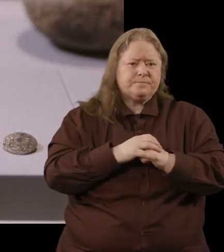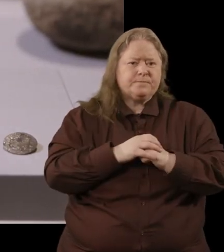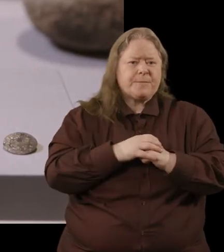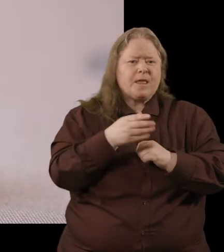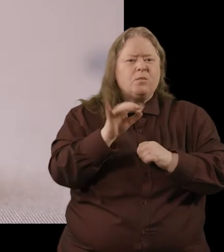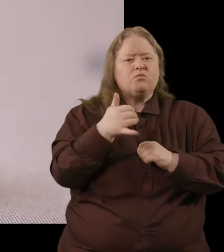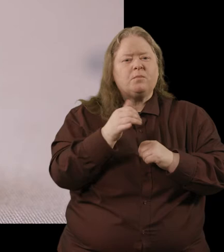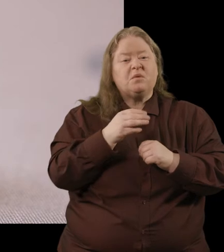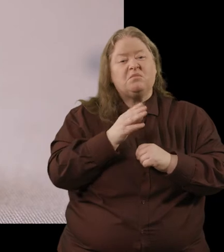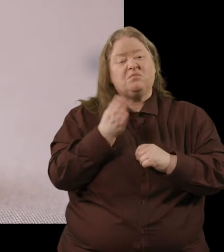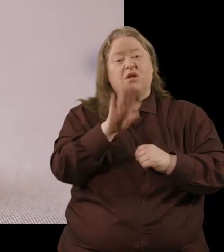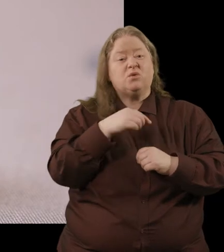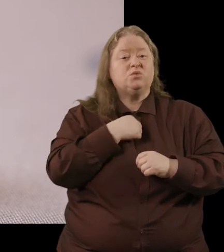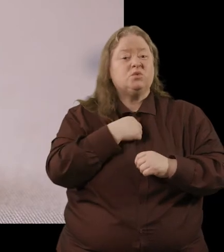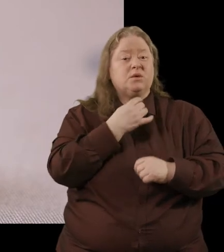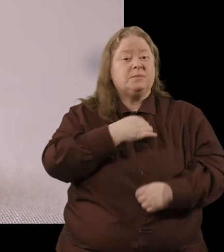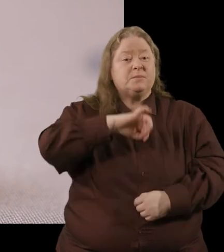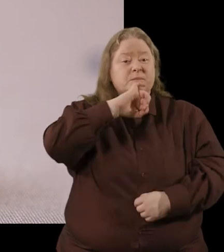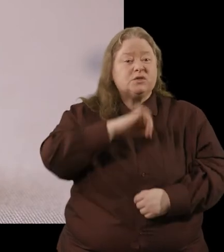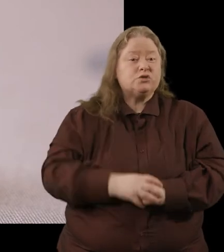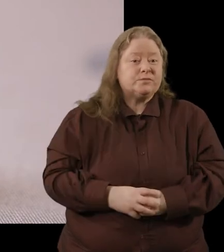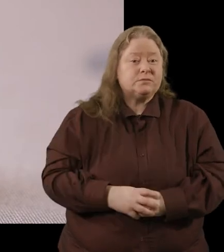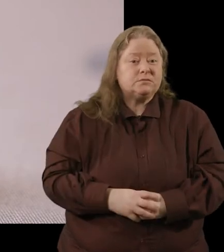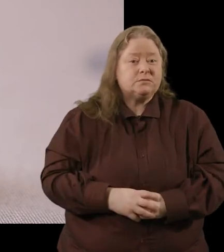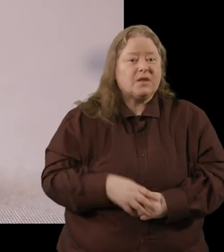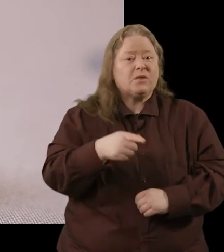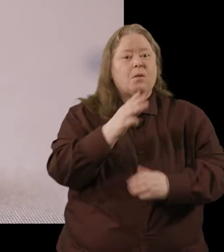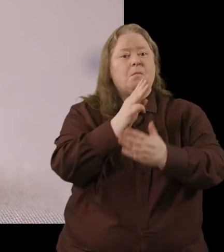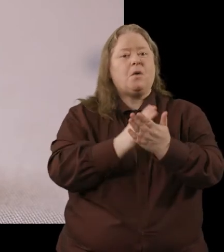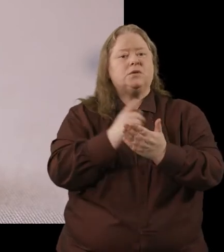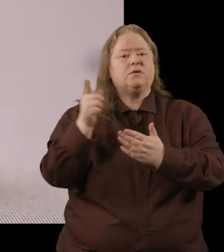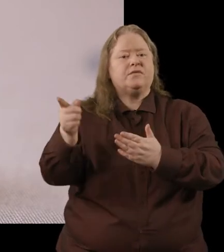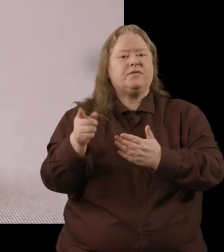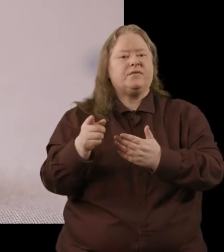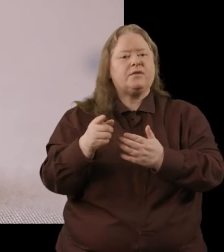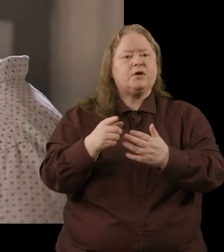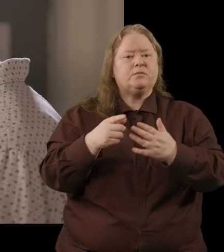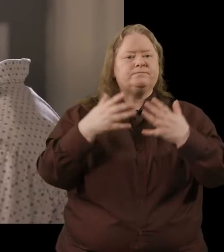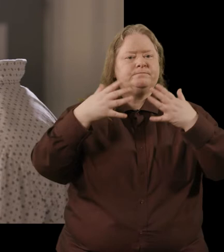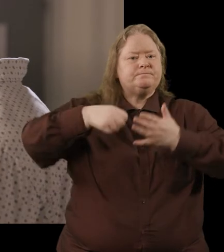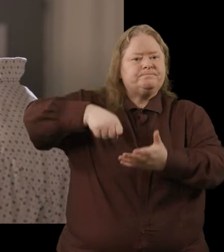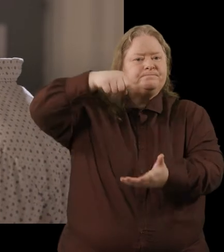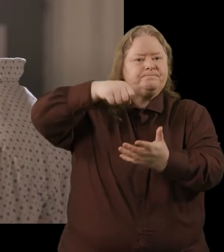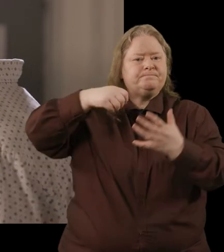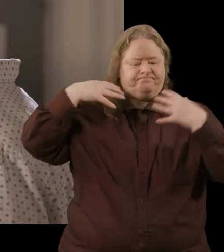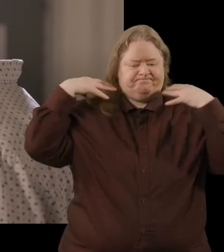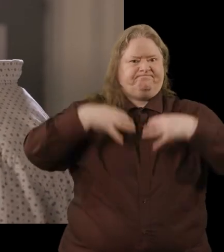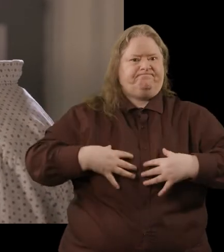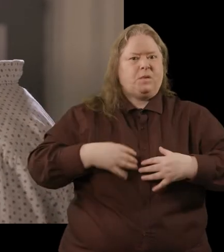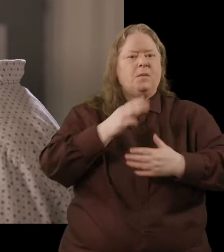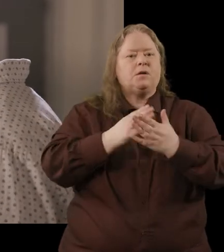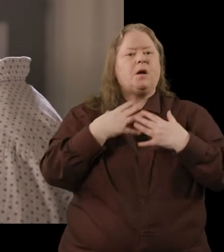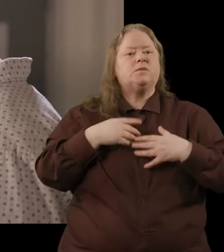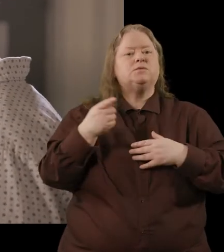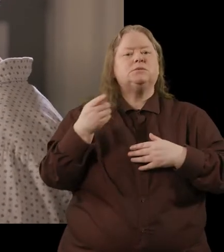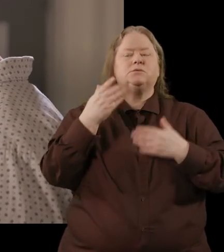this probably belonged to a bishop and was part of their pole which was a garment given